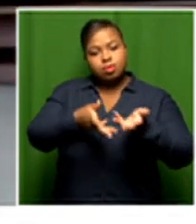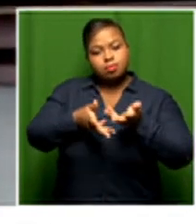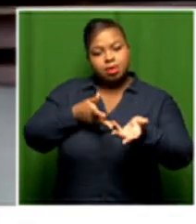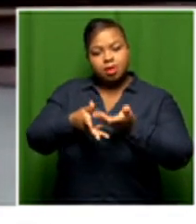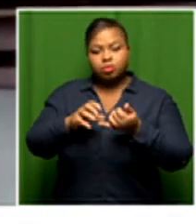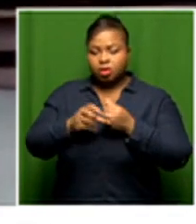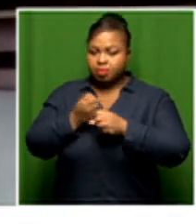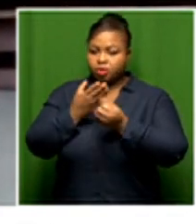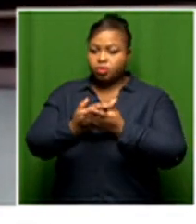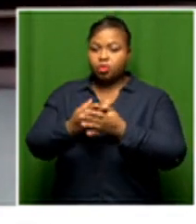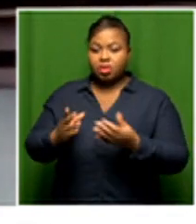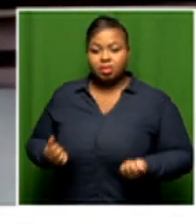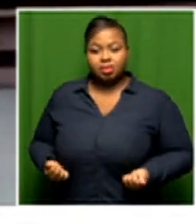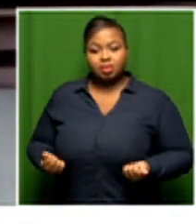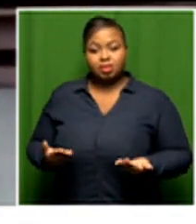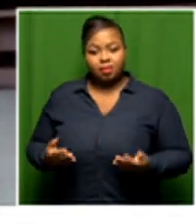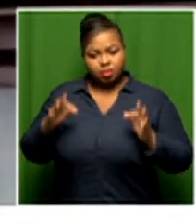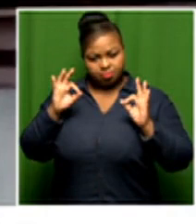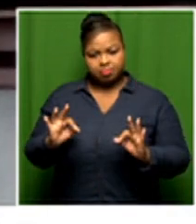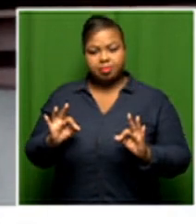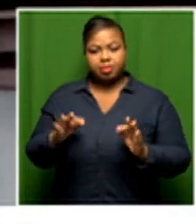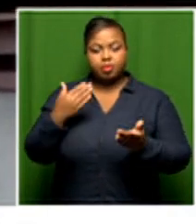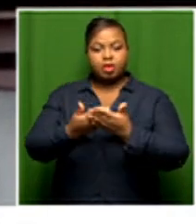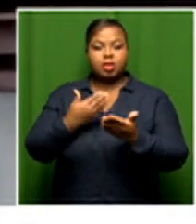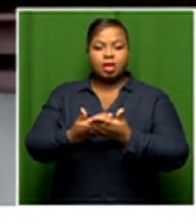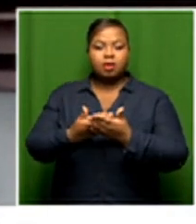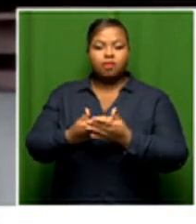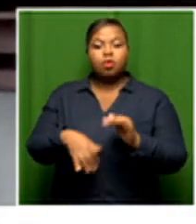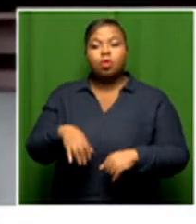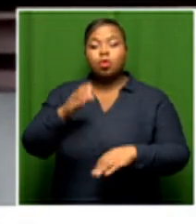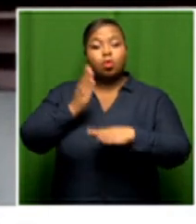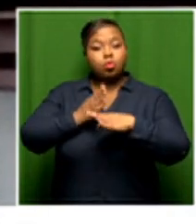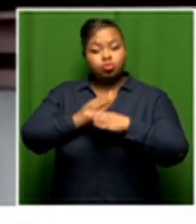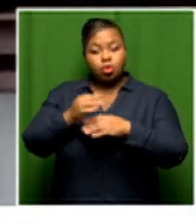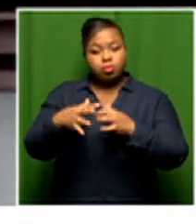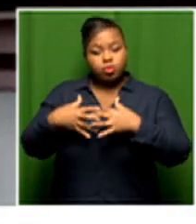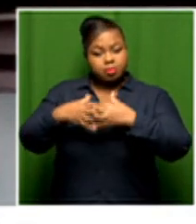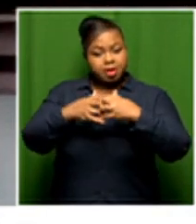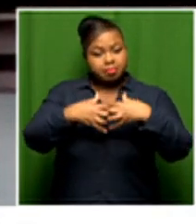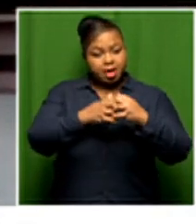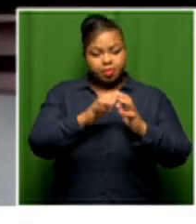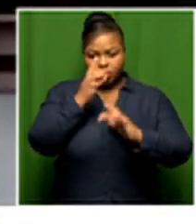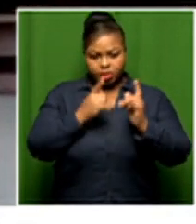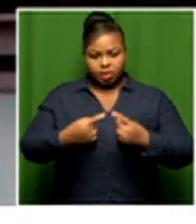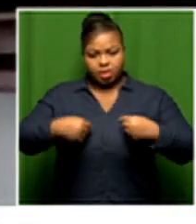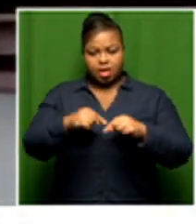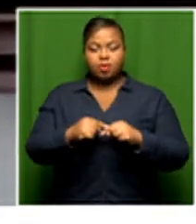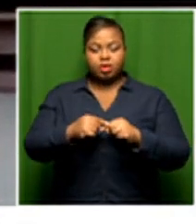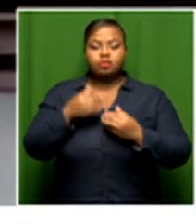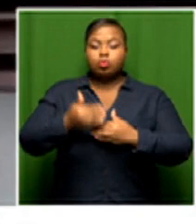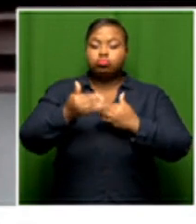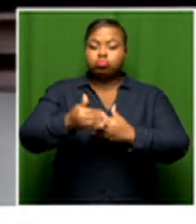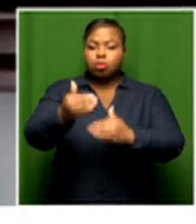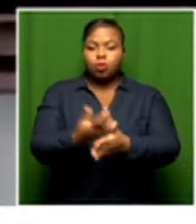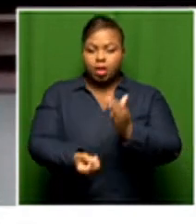impacts in delivering uh on the expected jobs that must be created in the city but we have also intervened